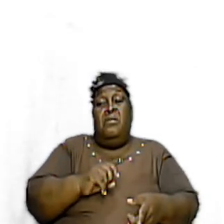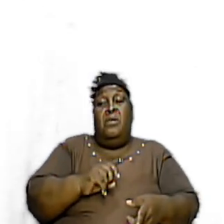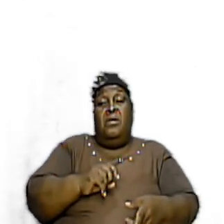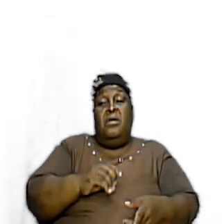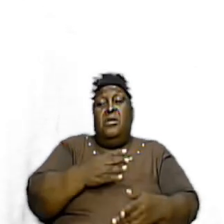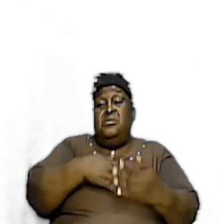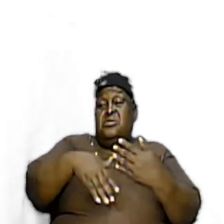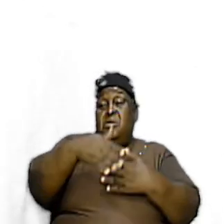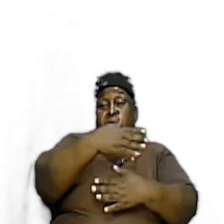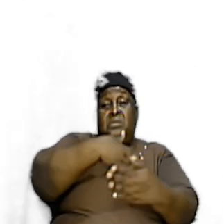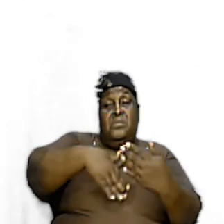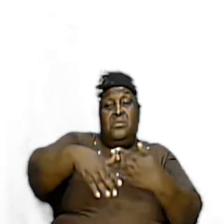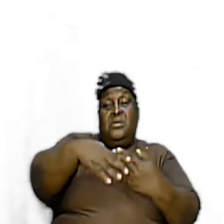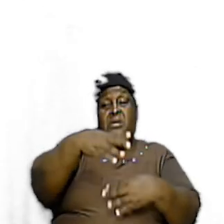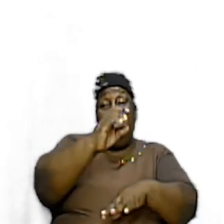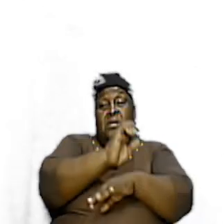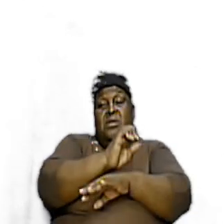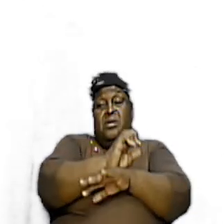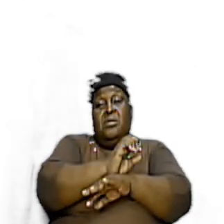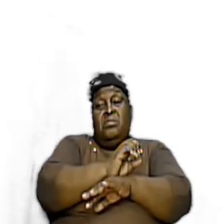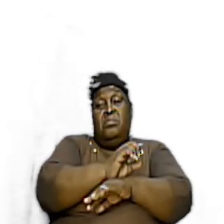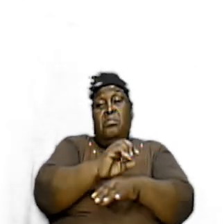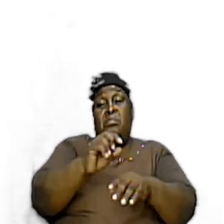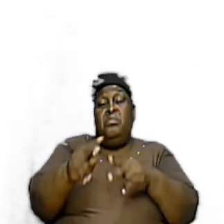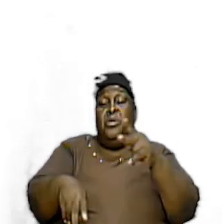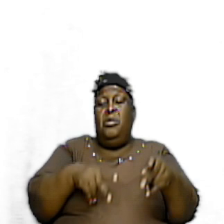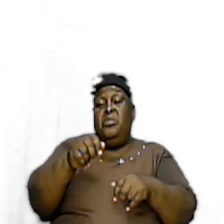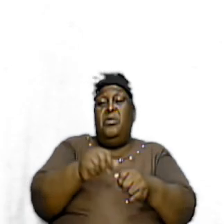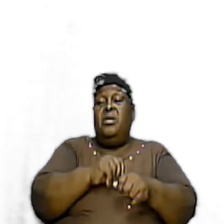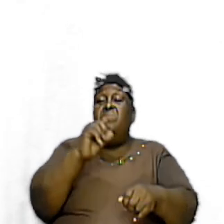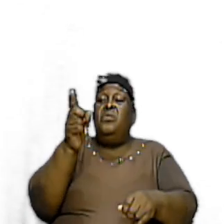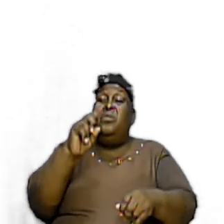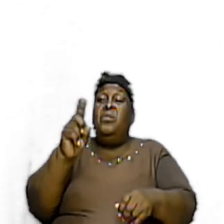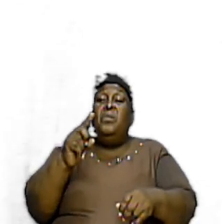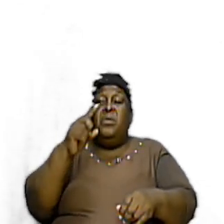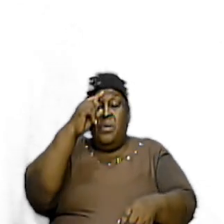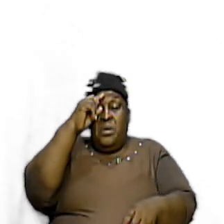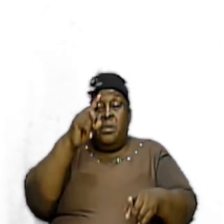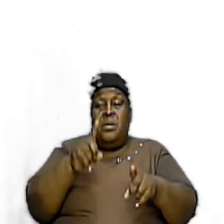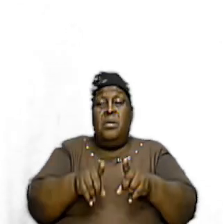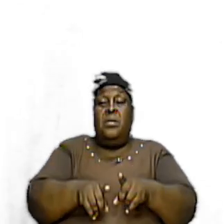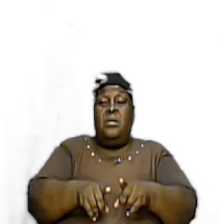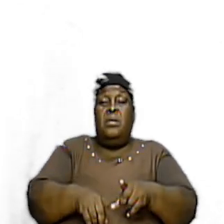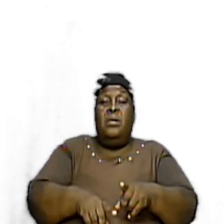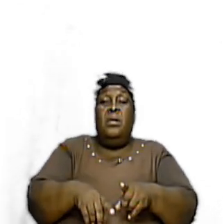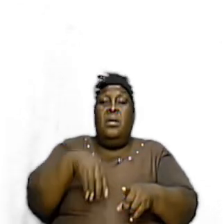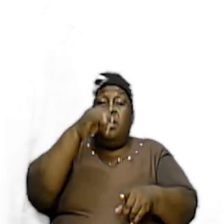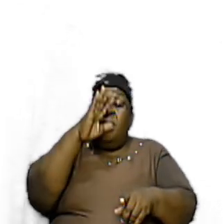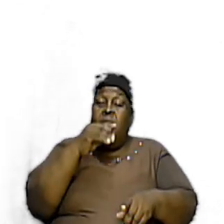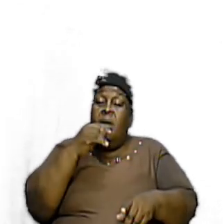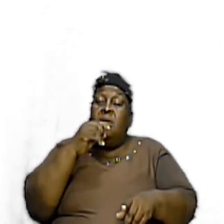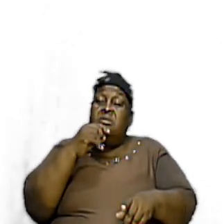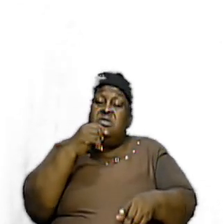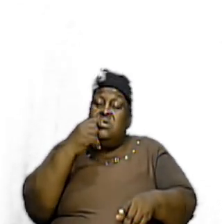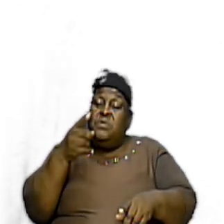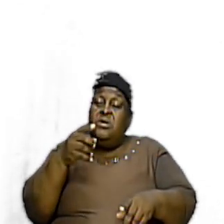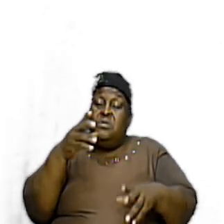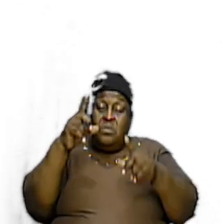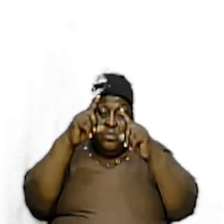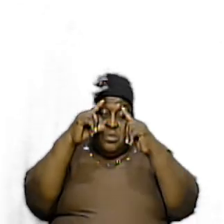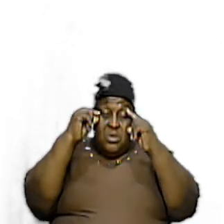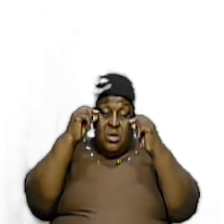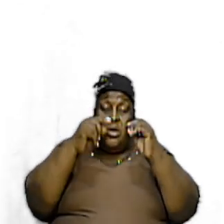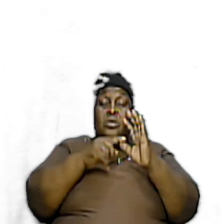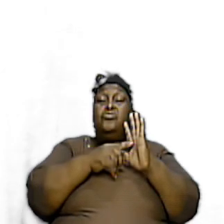the church folks everywhere agree that yes in the Old Testament time God did speak to Moses and God